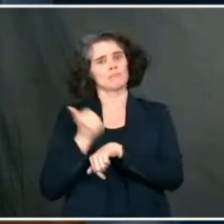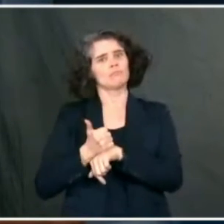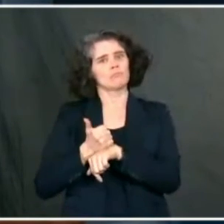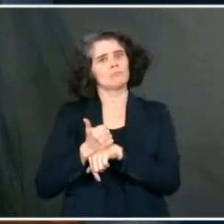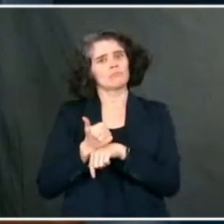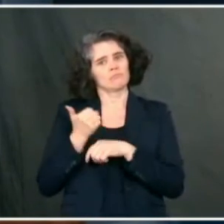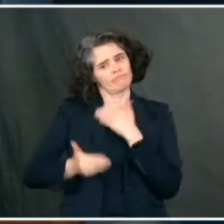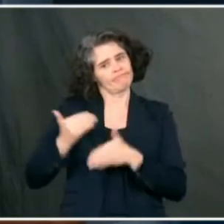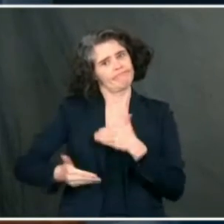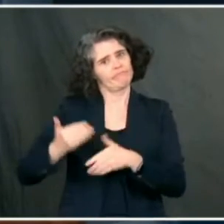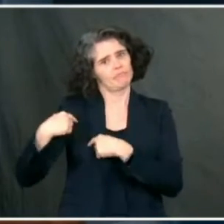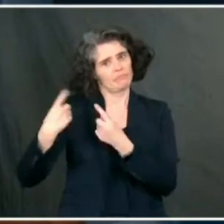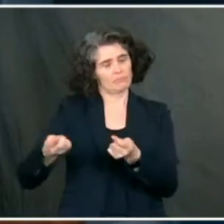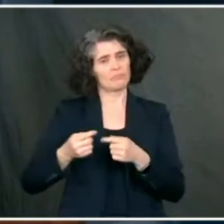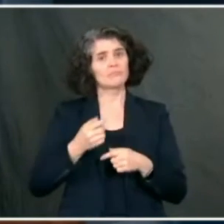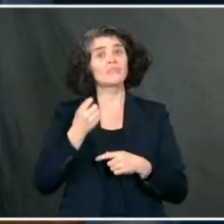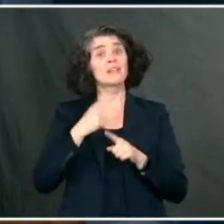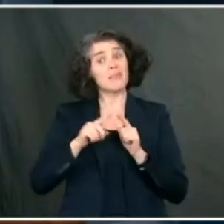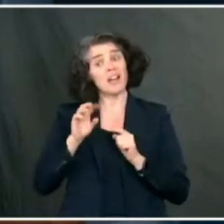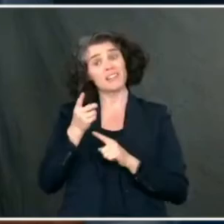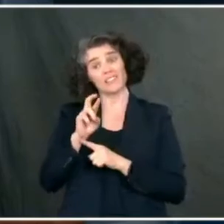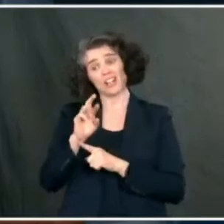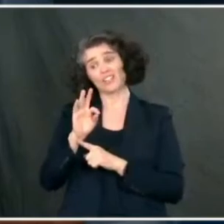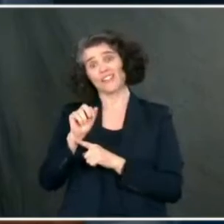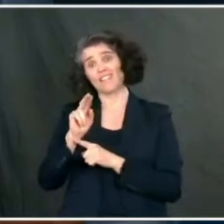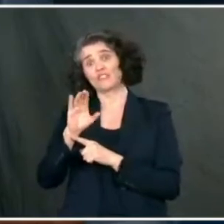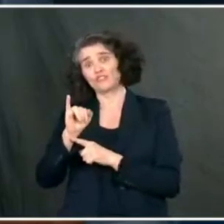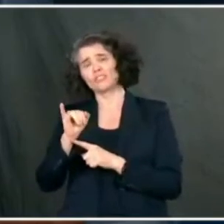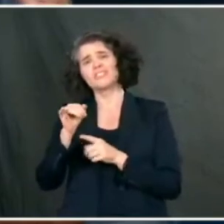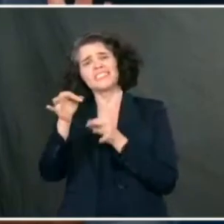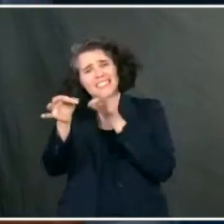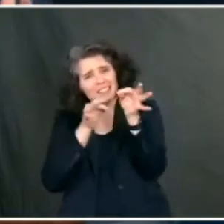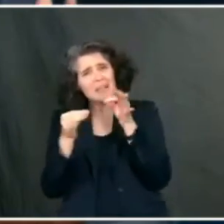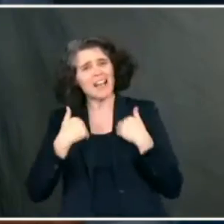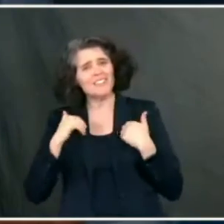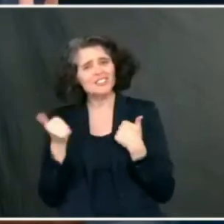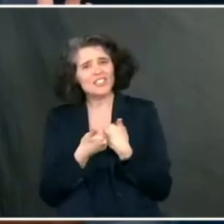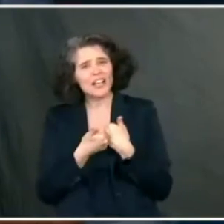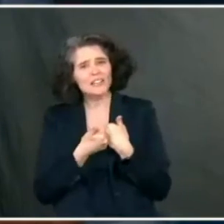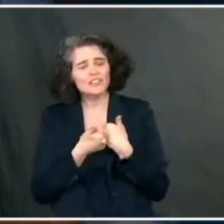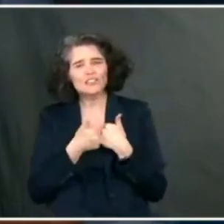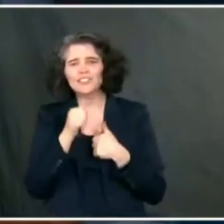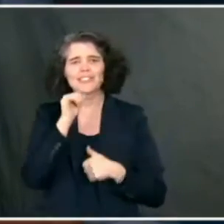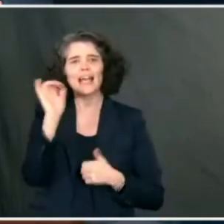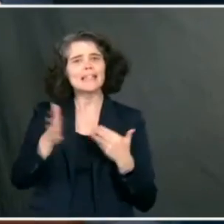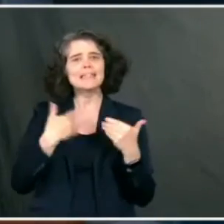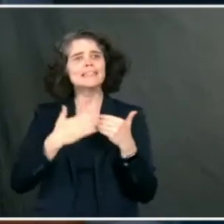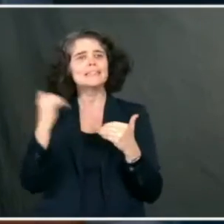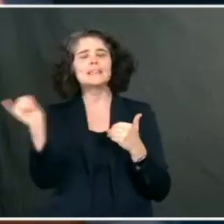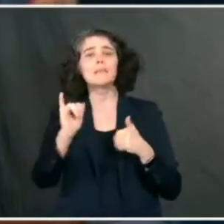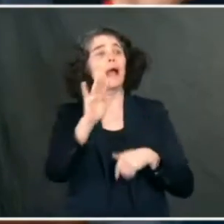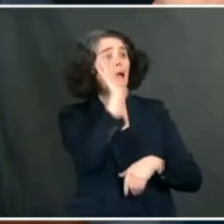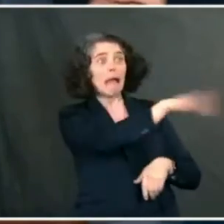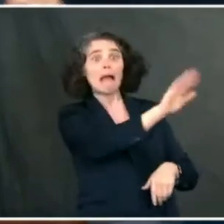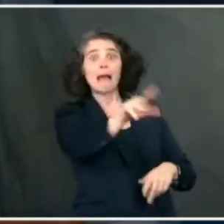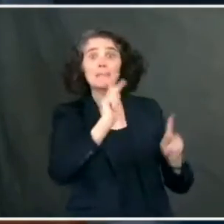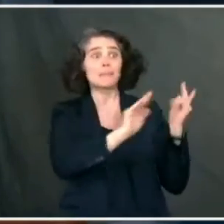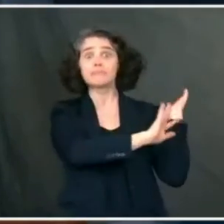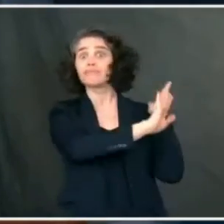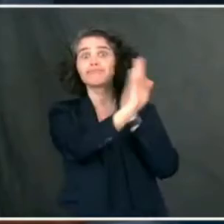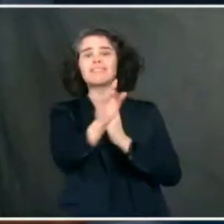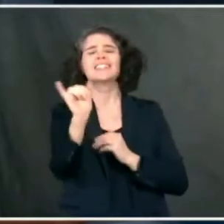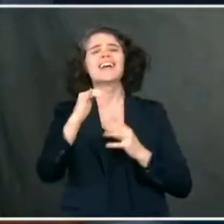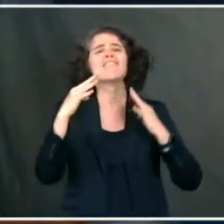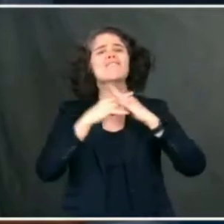mentioned that there are a number of challenges. It's not just about lining people up, as you all know, but for people watching in a